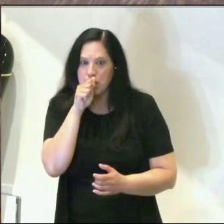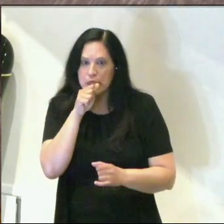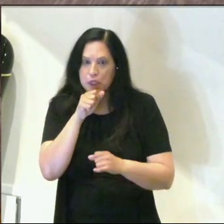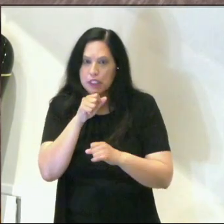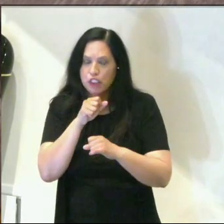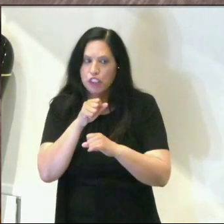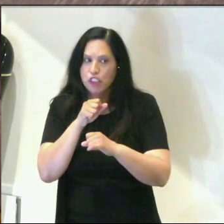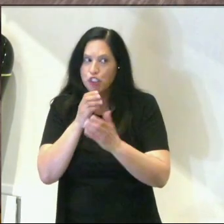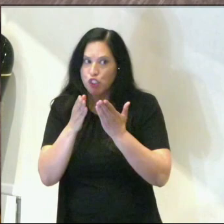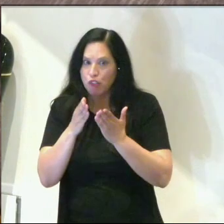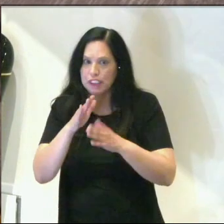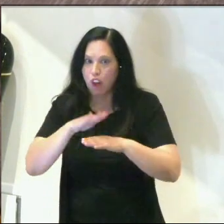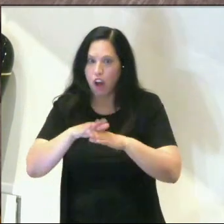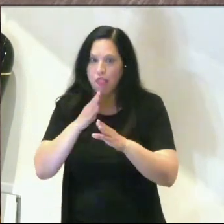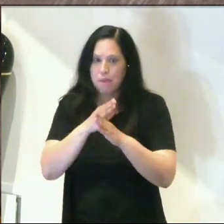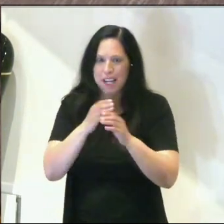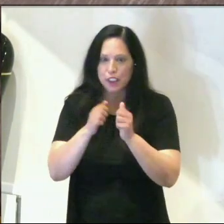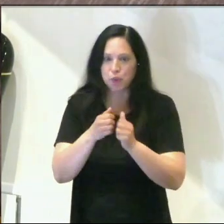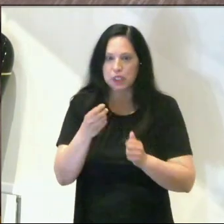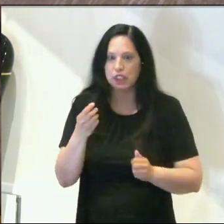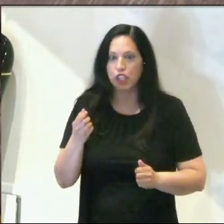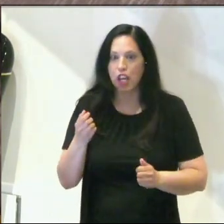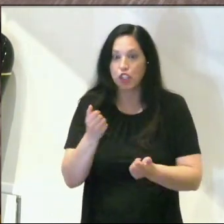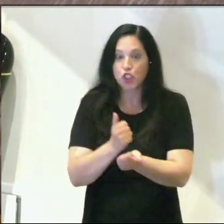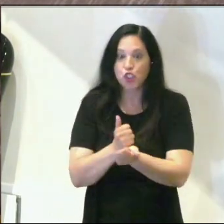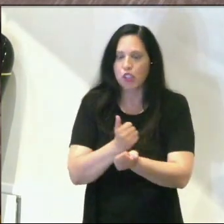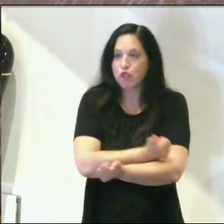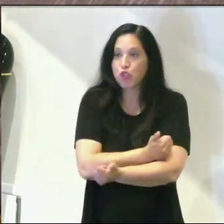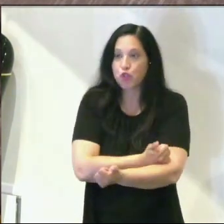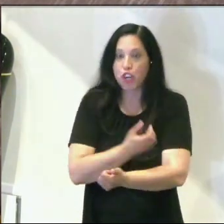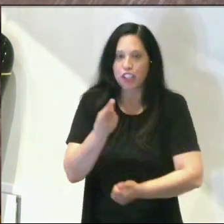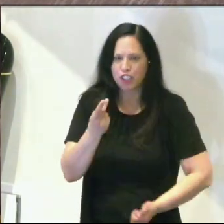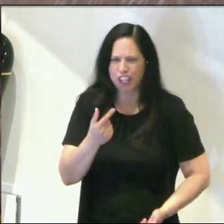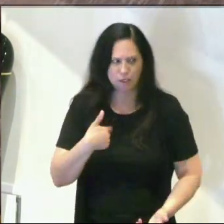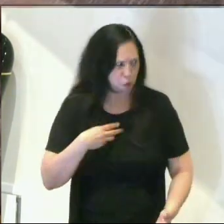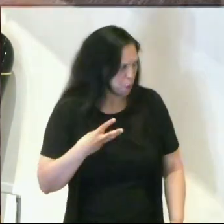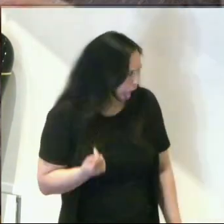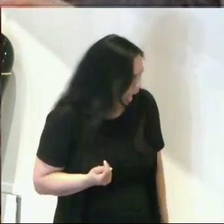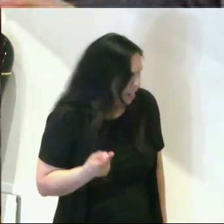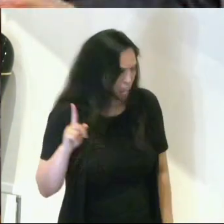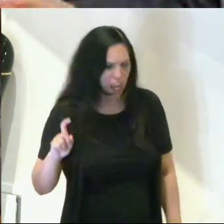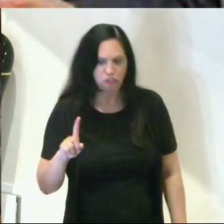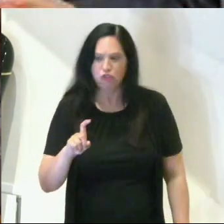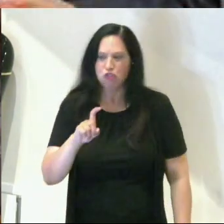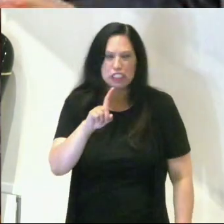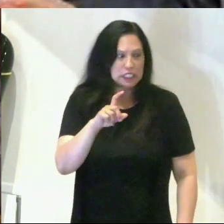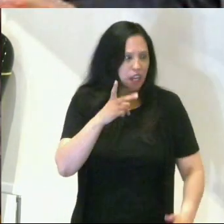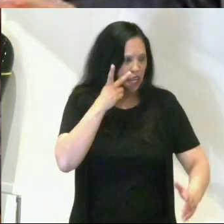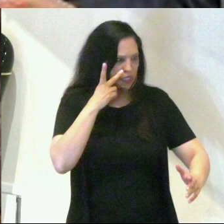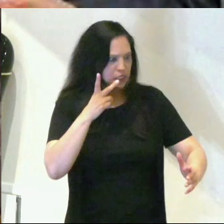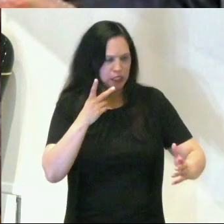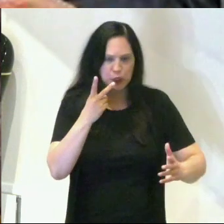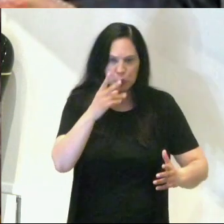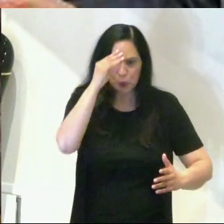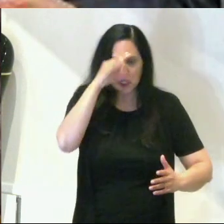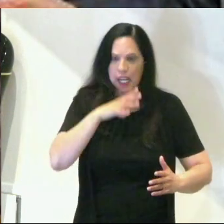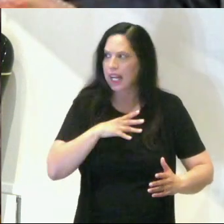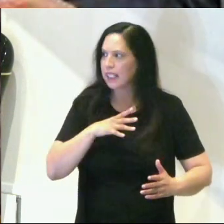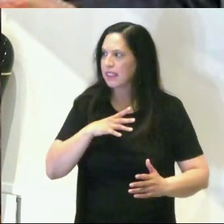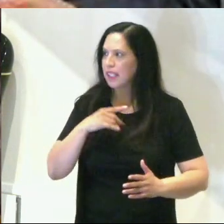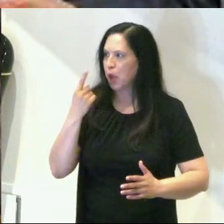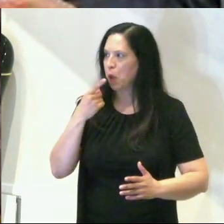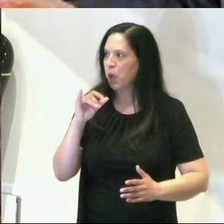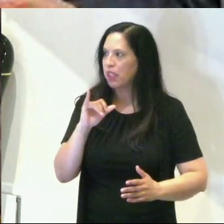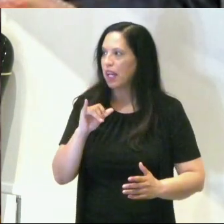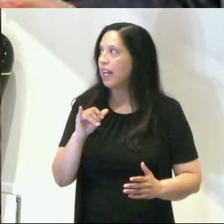dogs. And I was like, what? So I climb back up the embankment, and I see two guys that look like this.